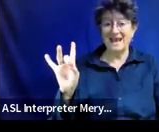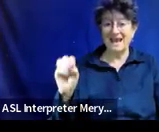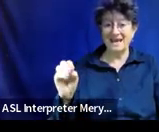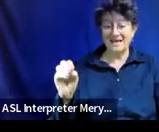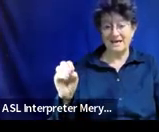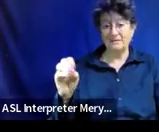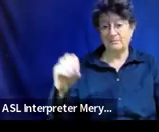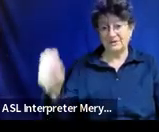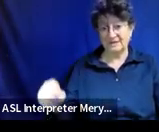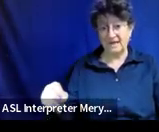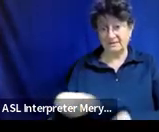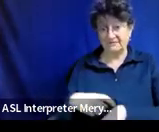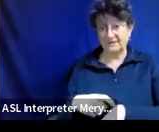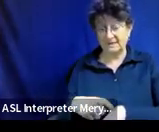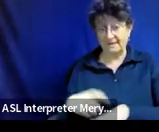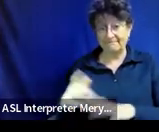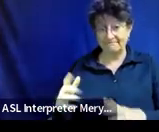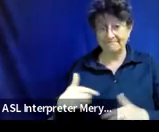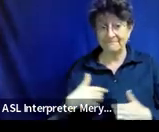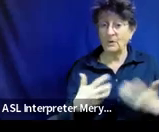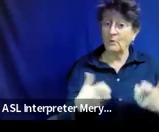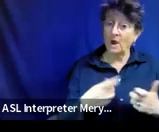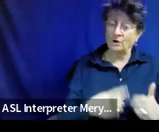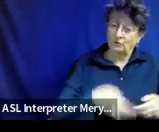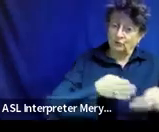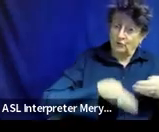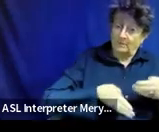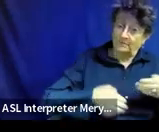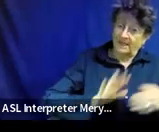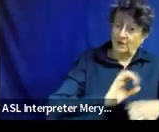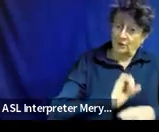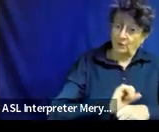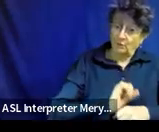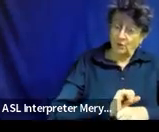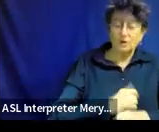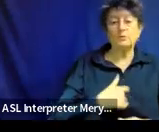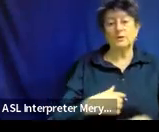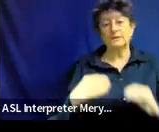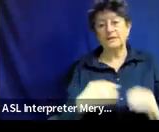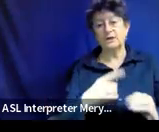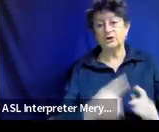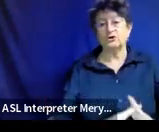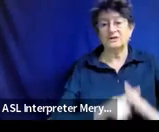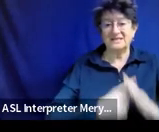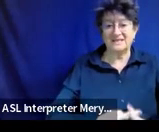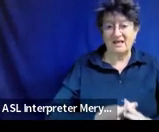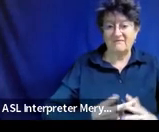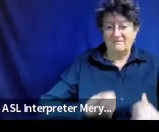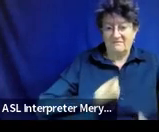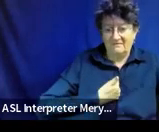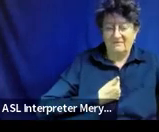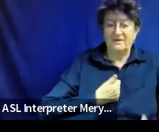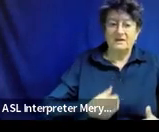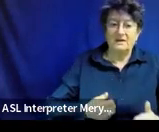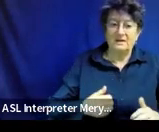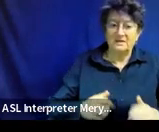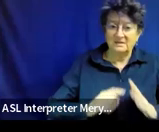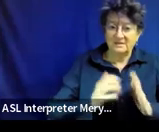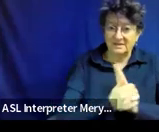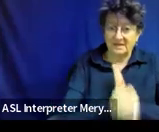So we want her to complete her work. We're going to teach her self-initiation skills. We have one more.